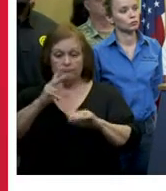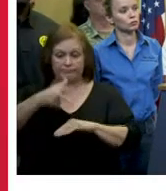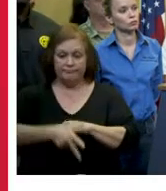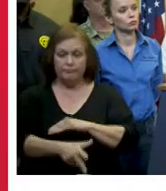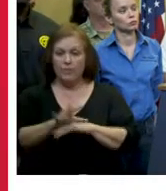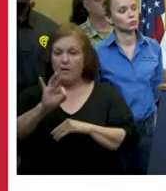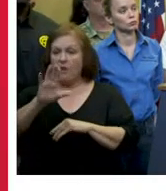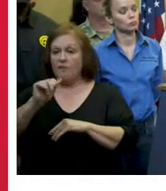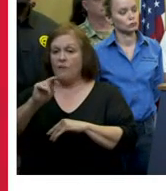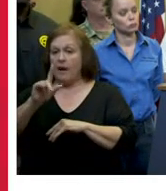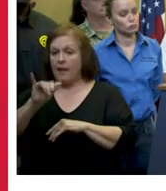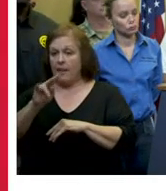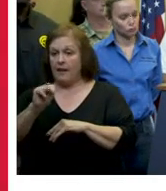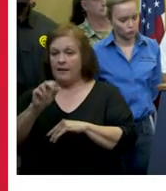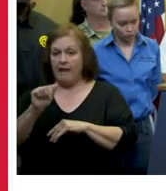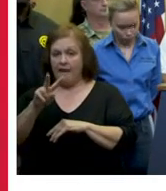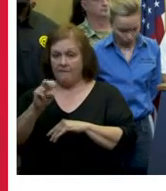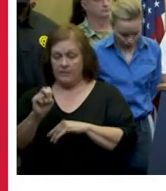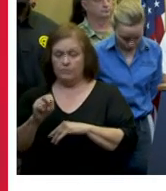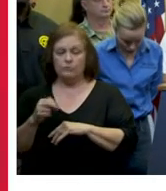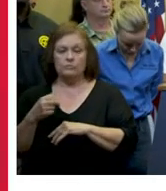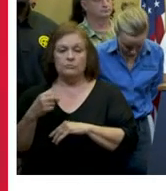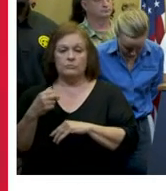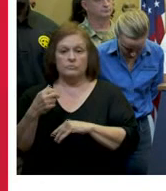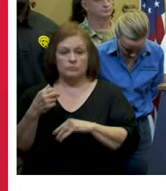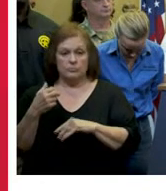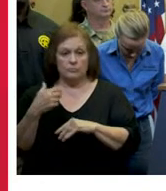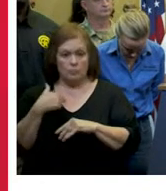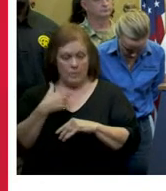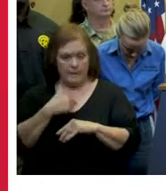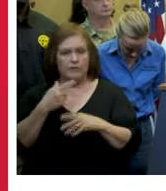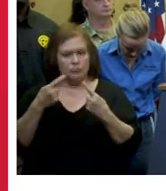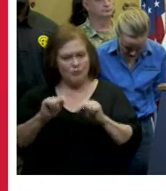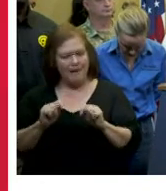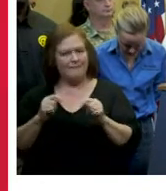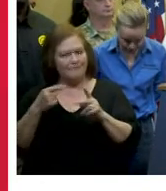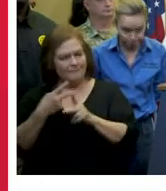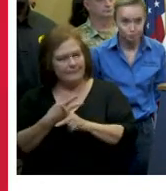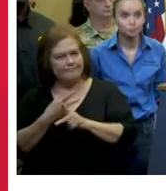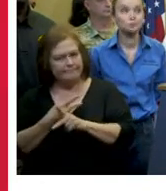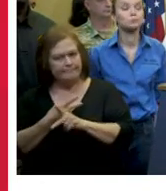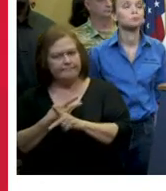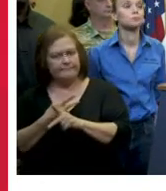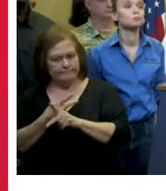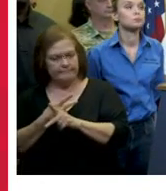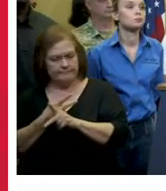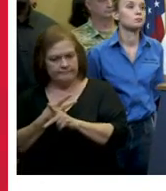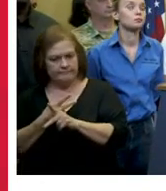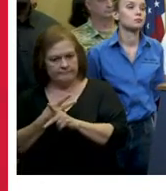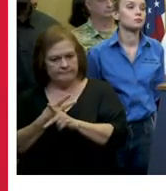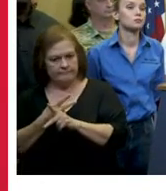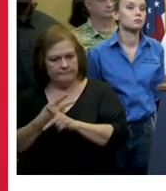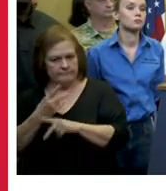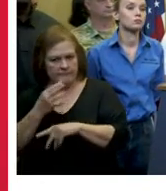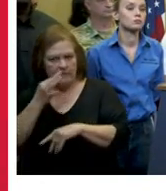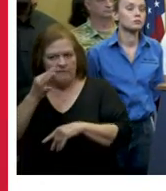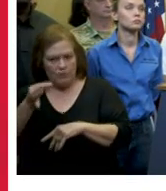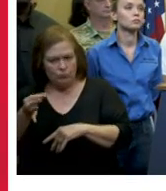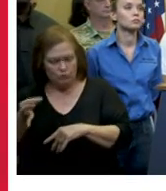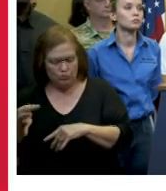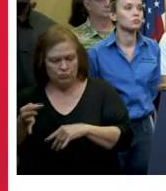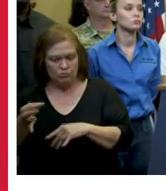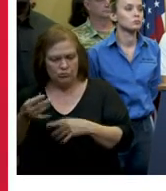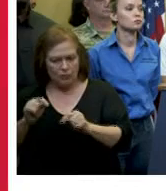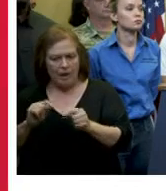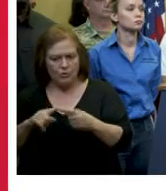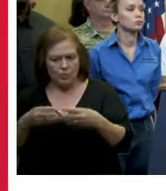again we will we are continuing to find a long-term solution to that issue because obviously it has been reoccurring and